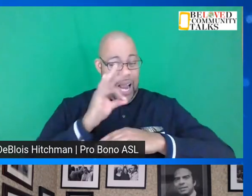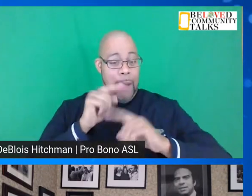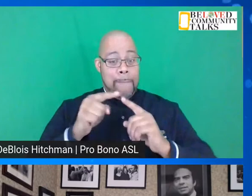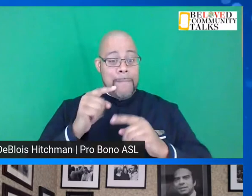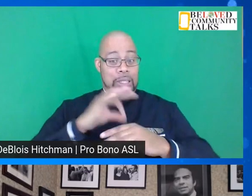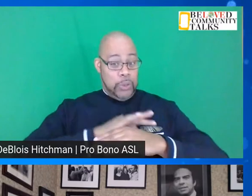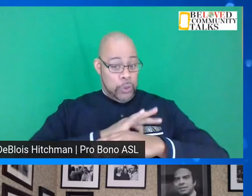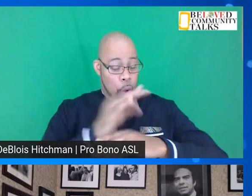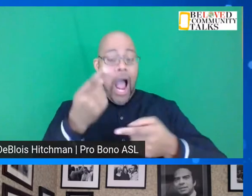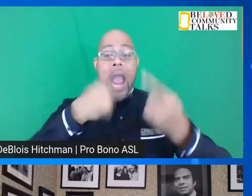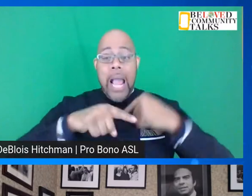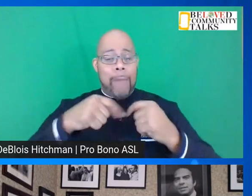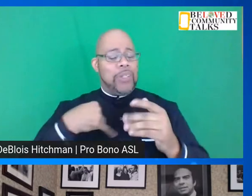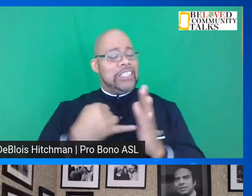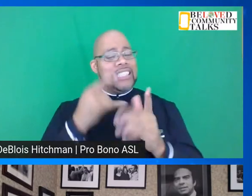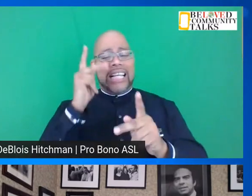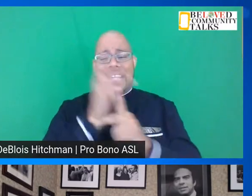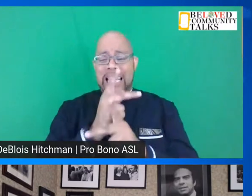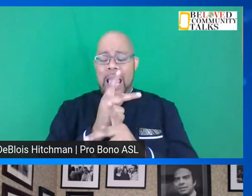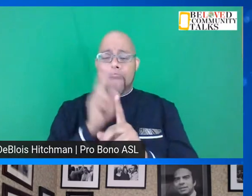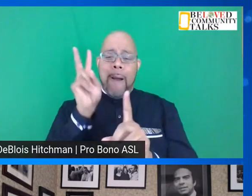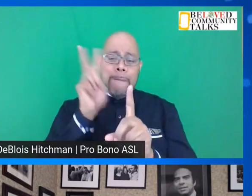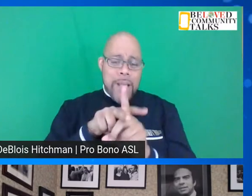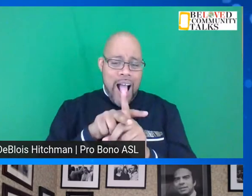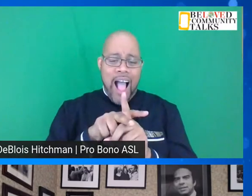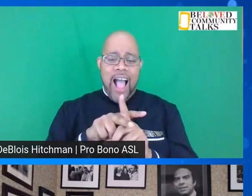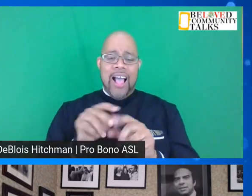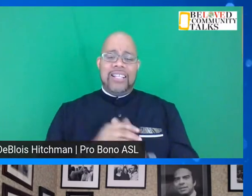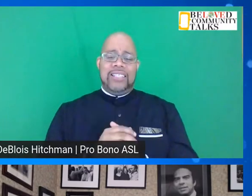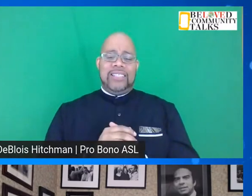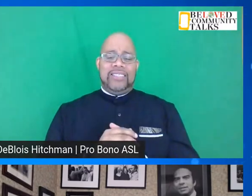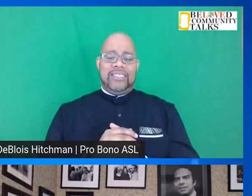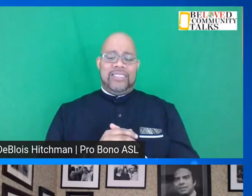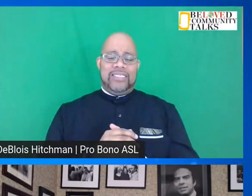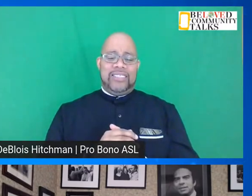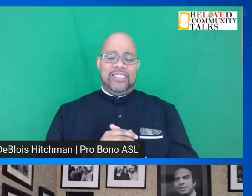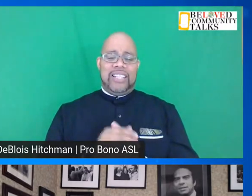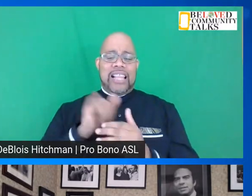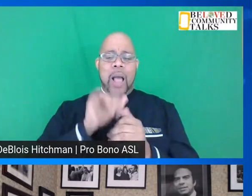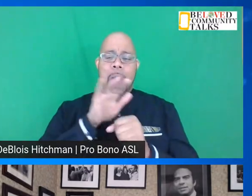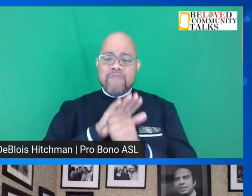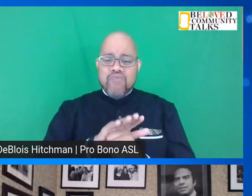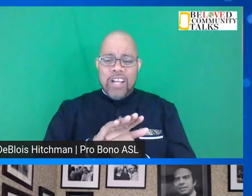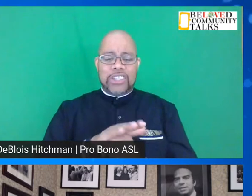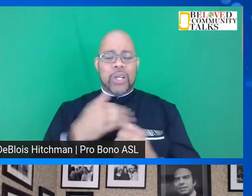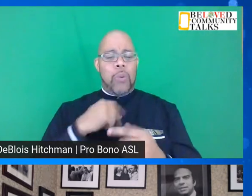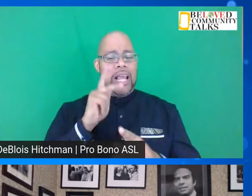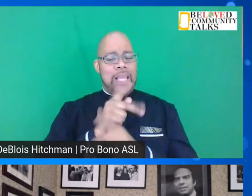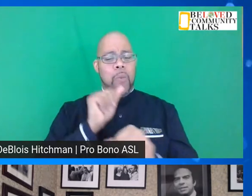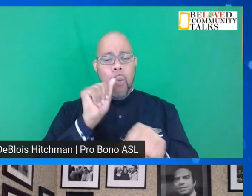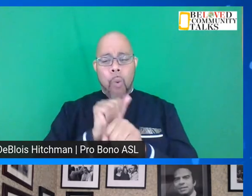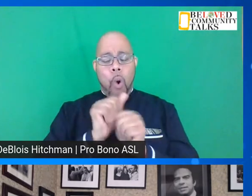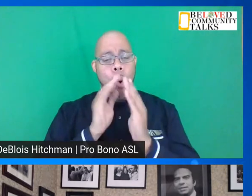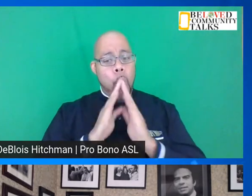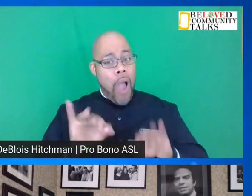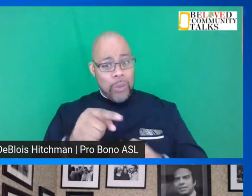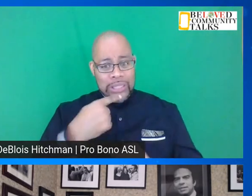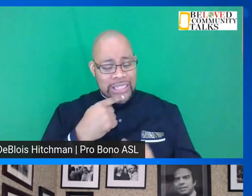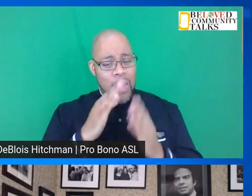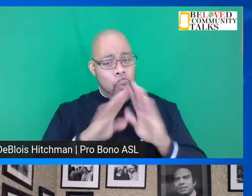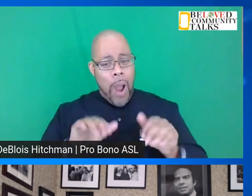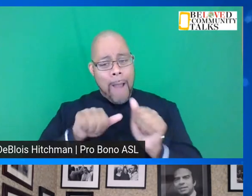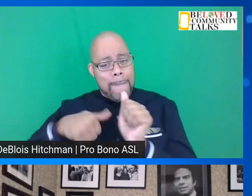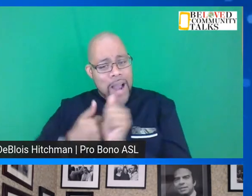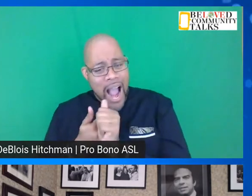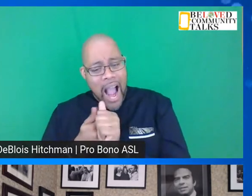dawn is coming if we just keep applying the pressure we keep working quietly like you said behind